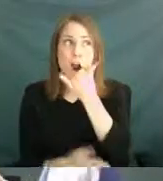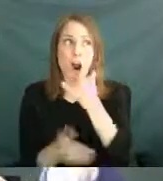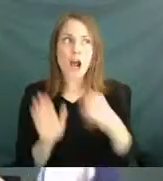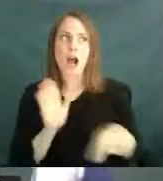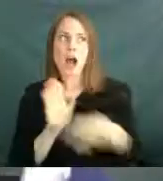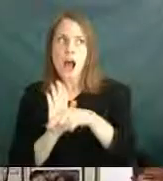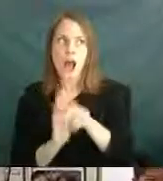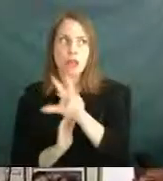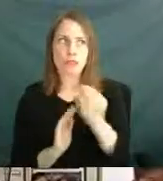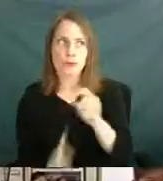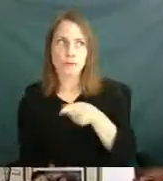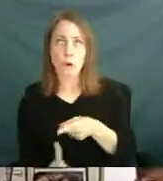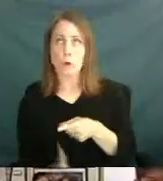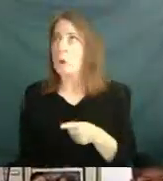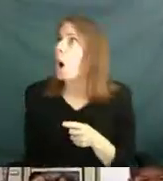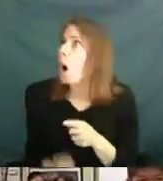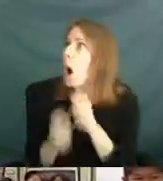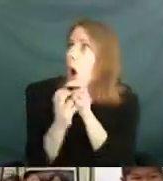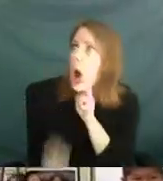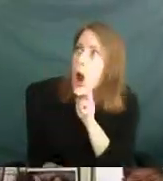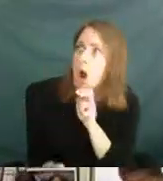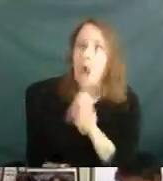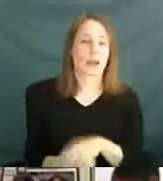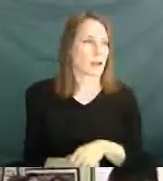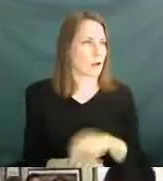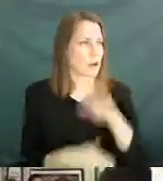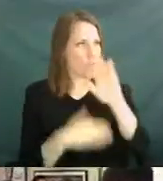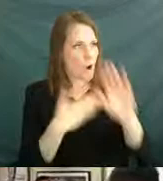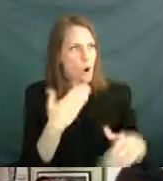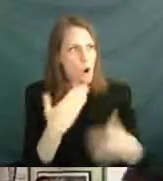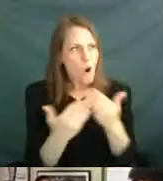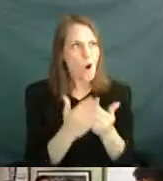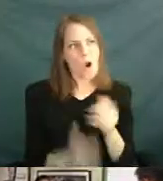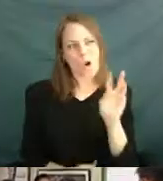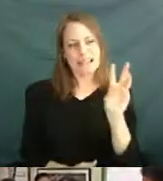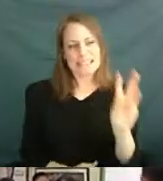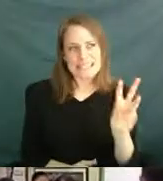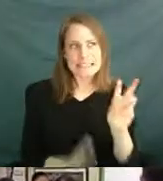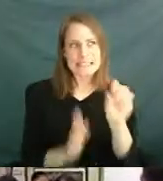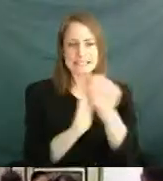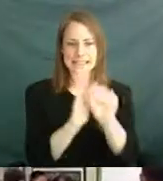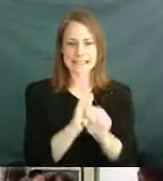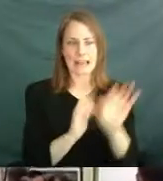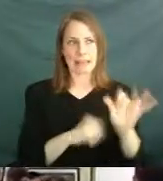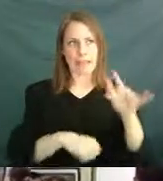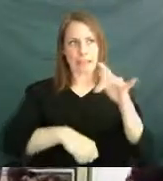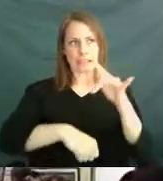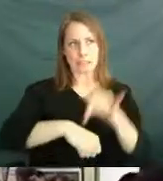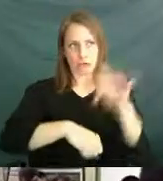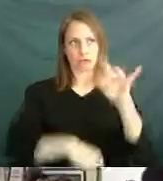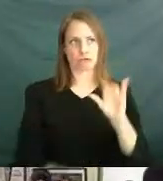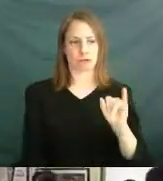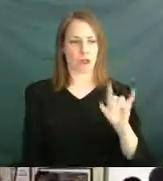I need all six states that touch Idaho. Talk it over.